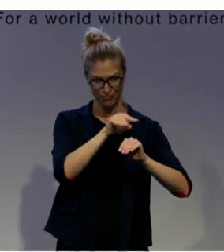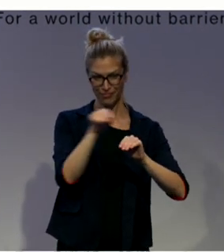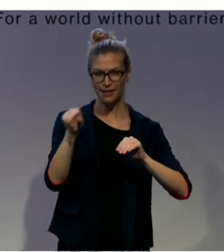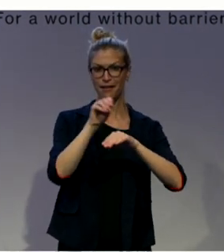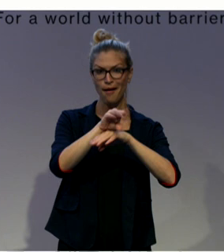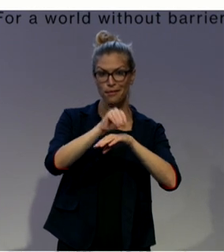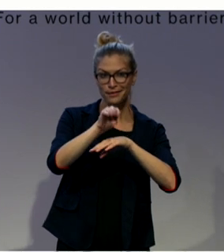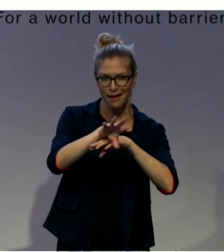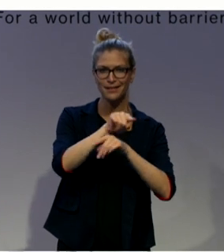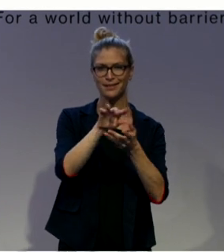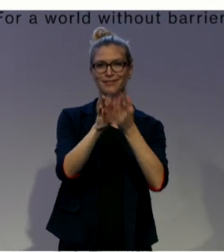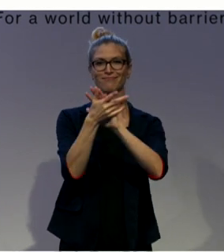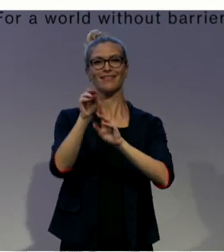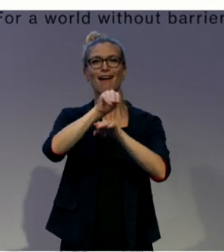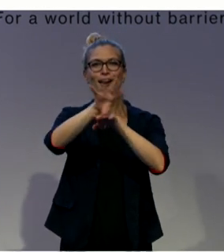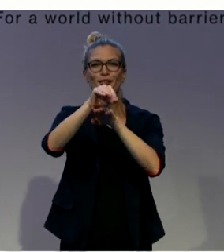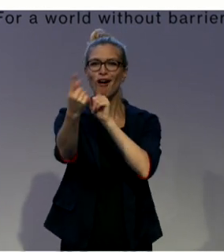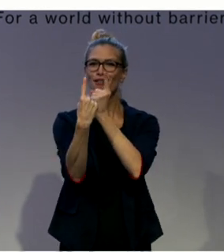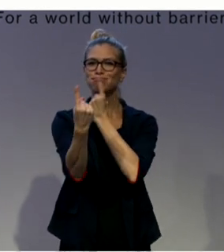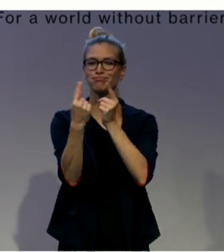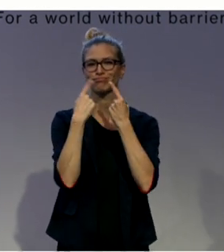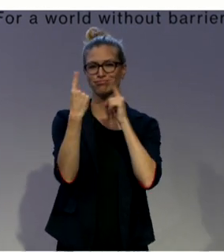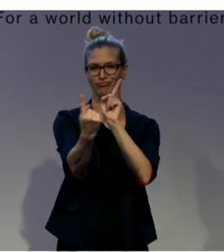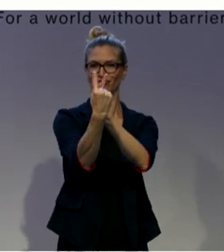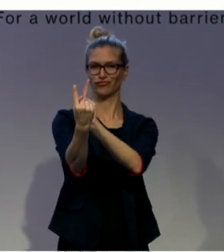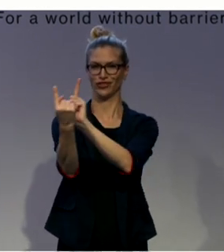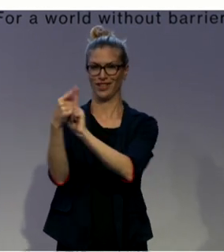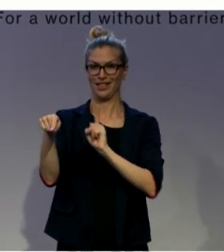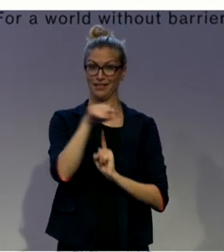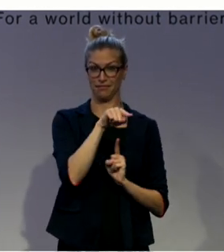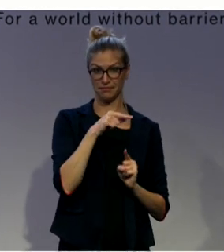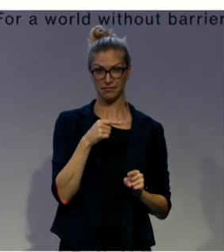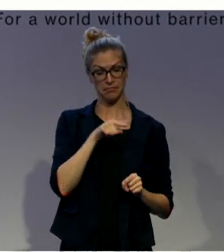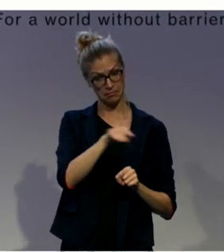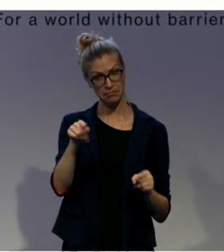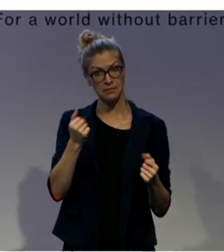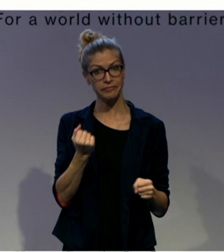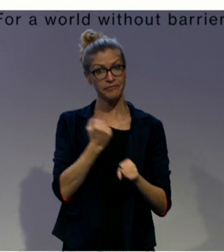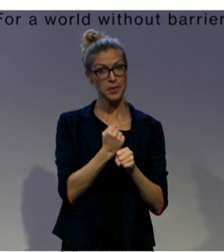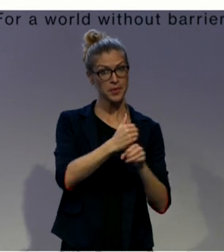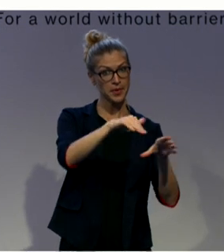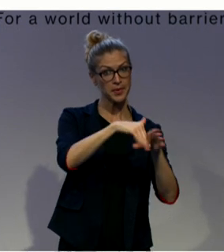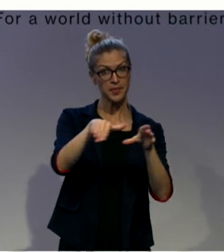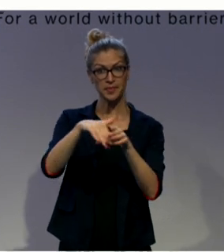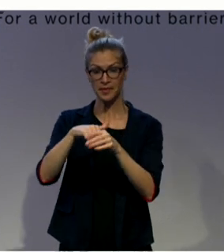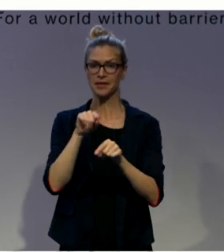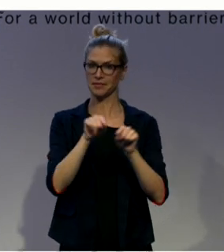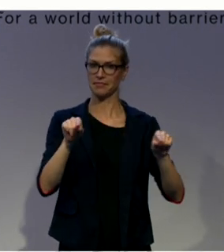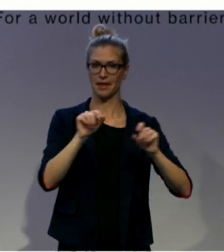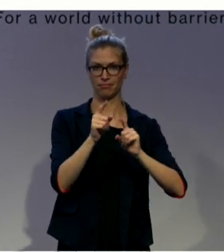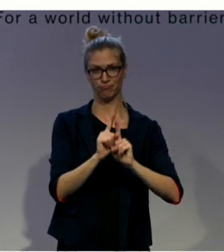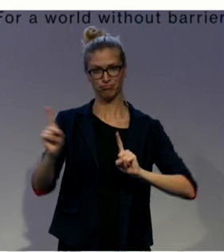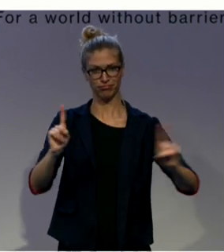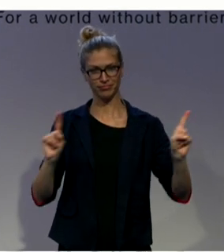employability? We believe it does. In the future, persons with